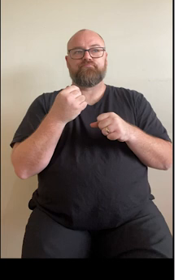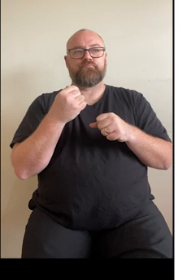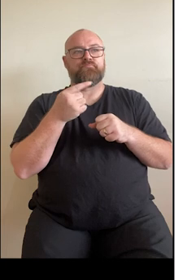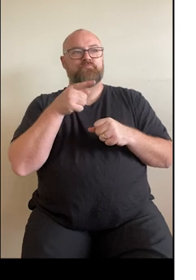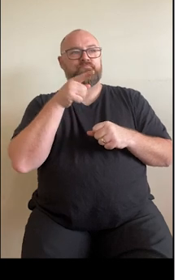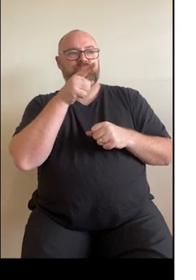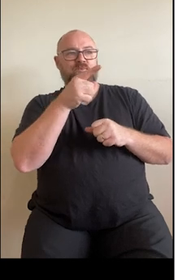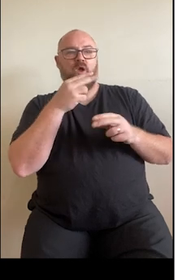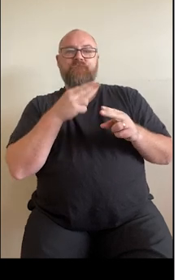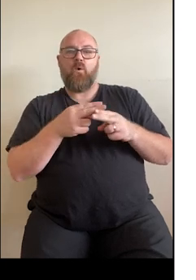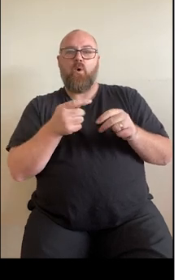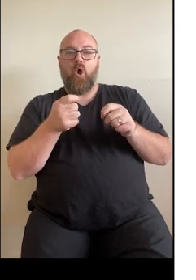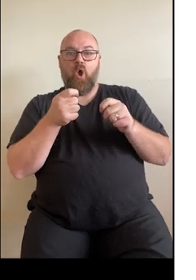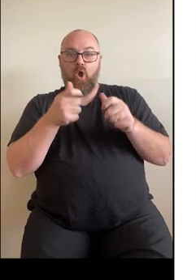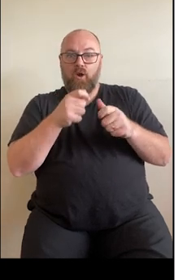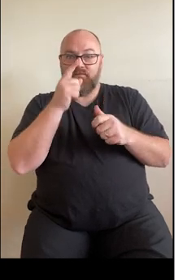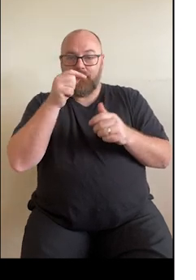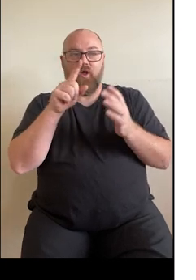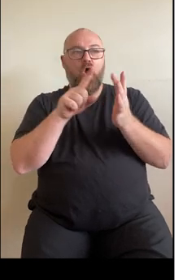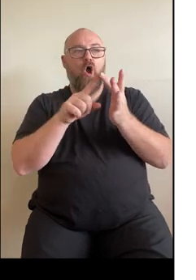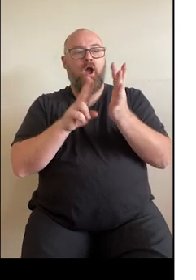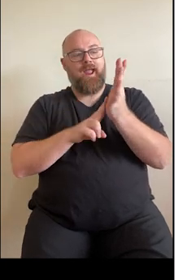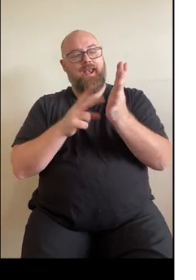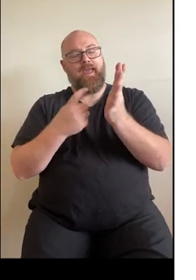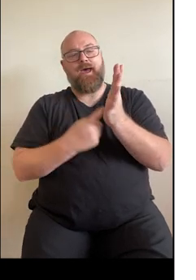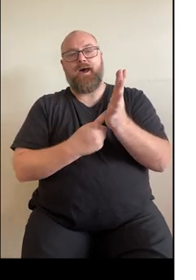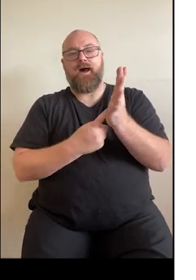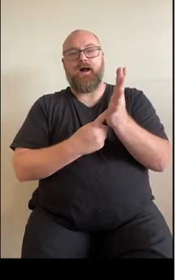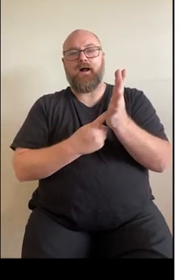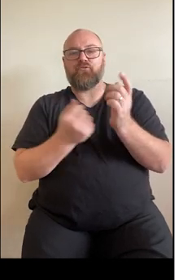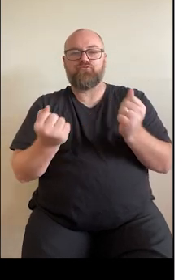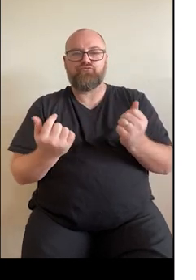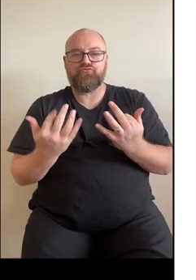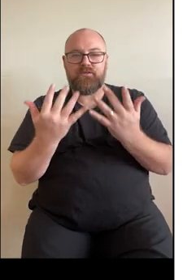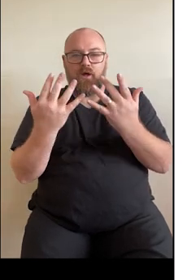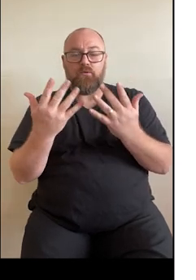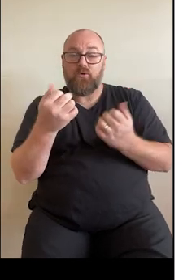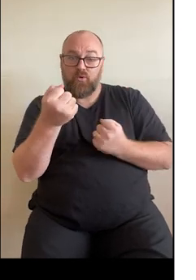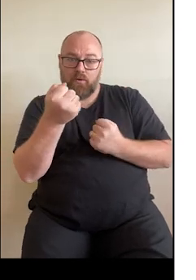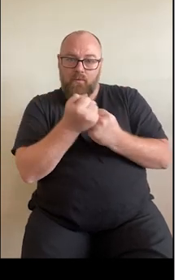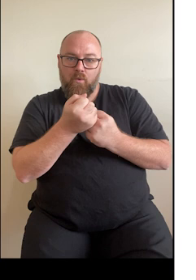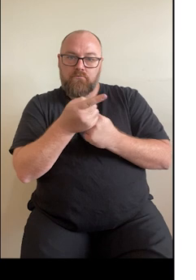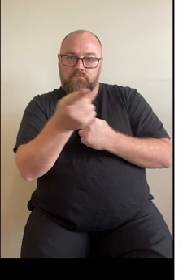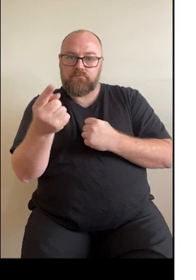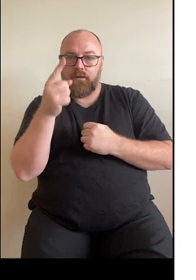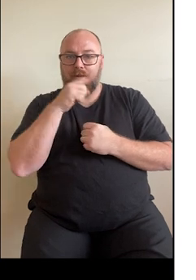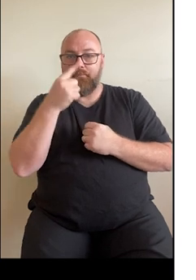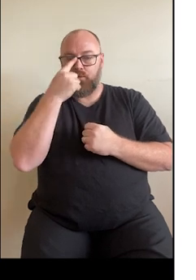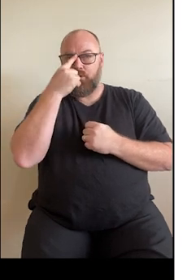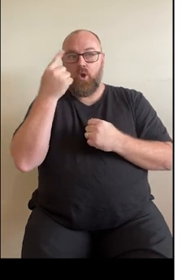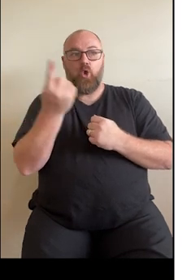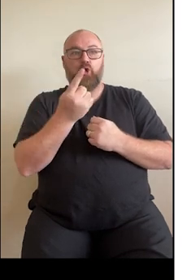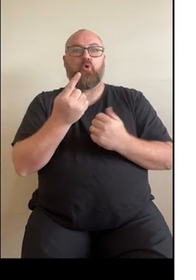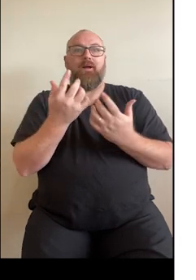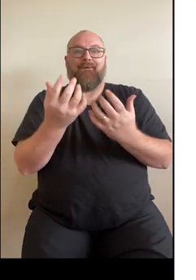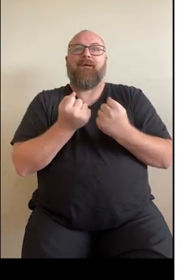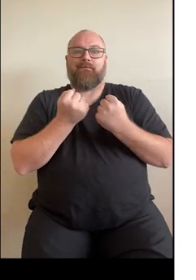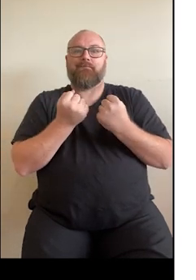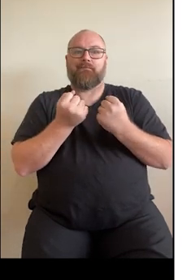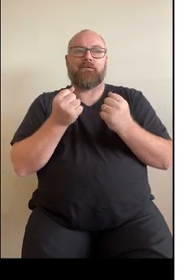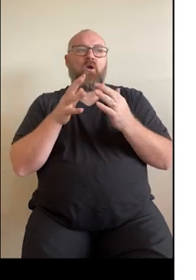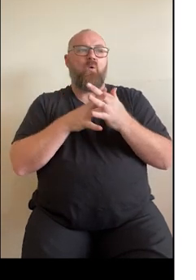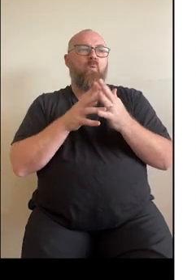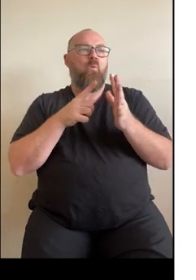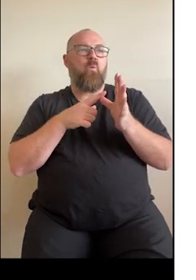on the early availability of INR results. The aim is to support individuals who have been prescribed and are taking warfarin